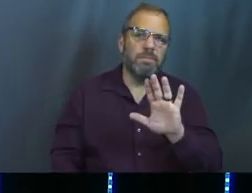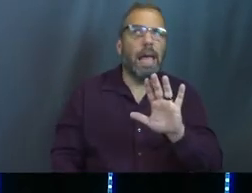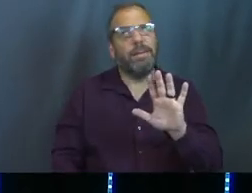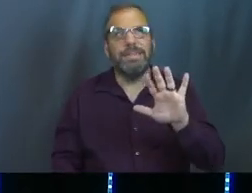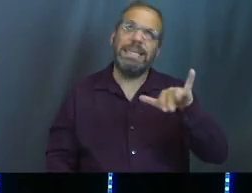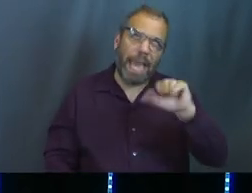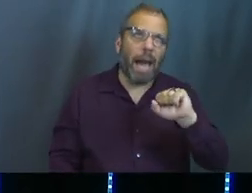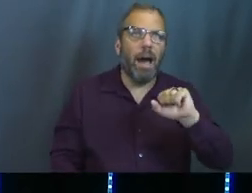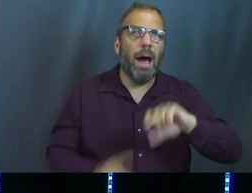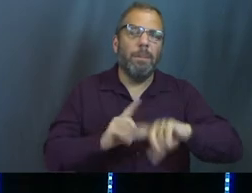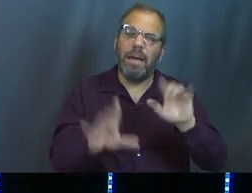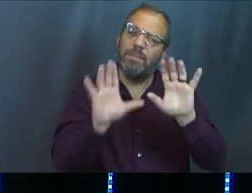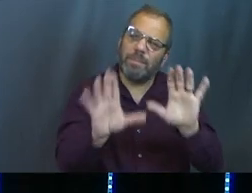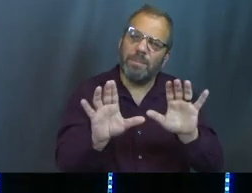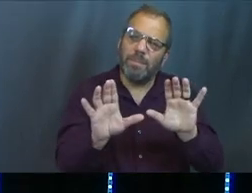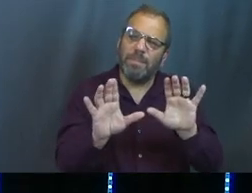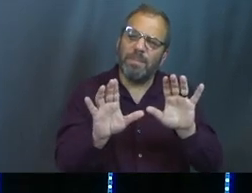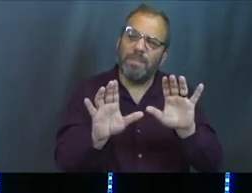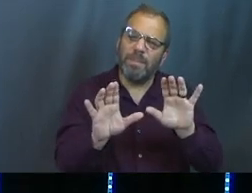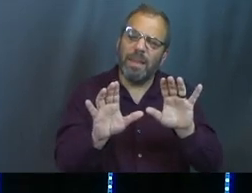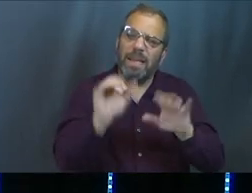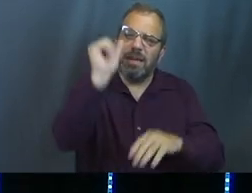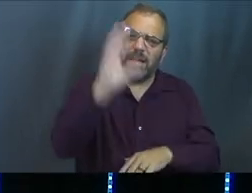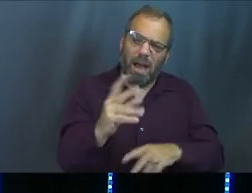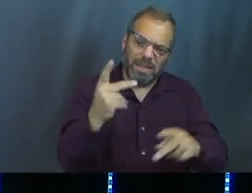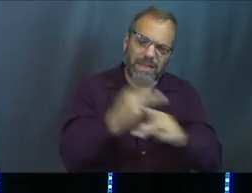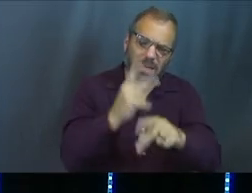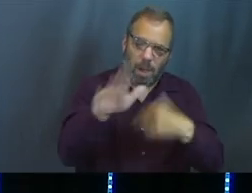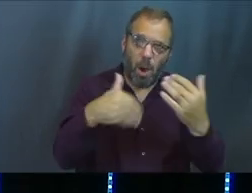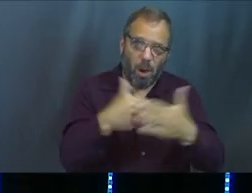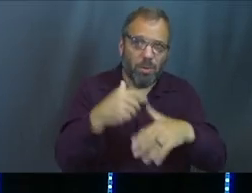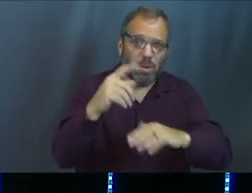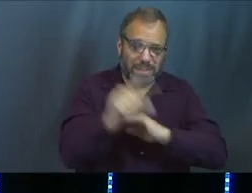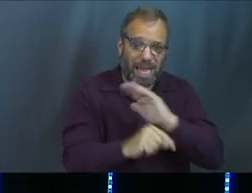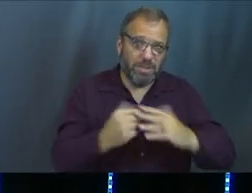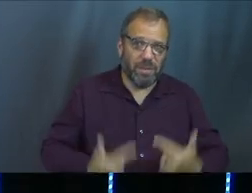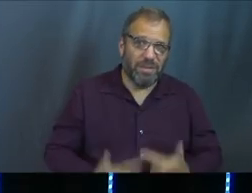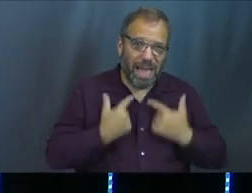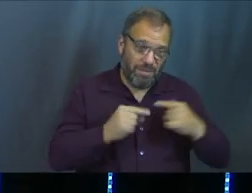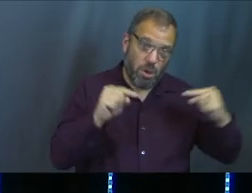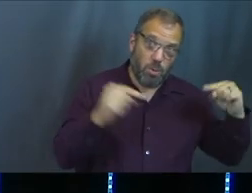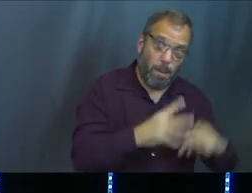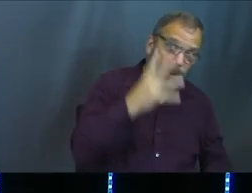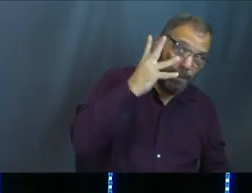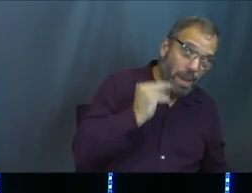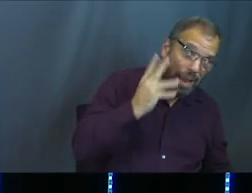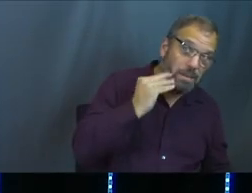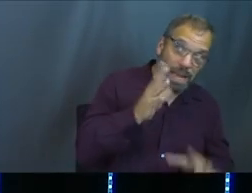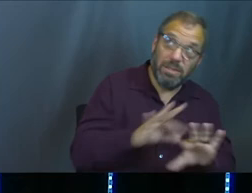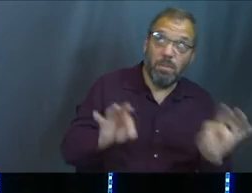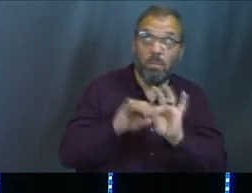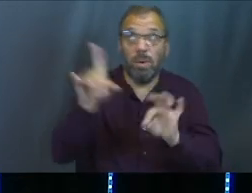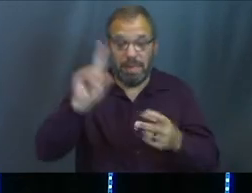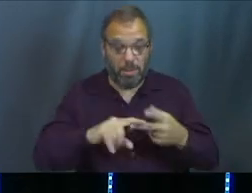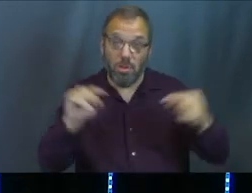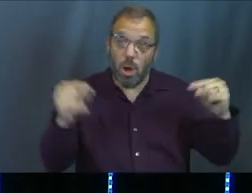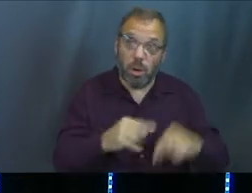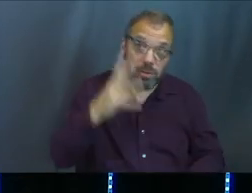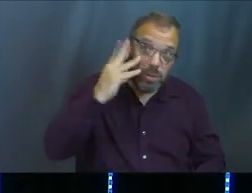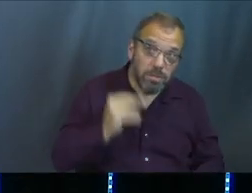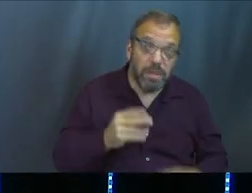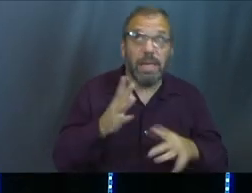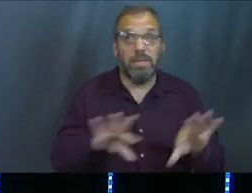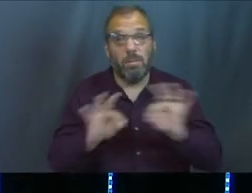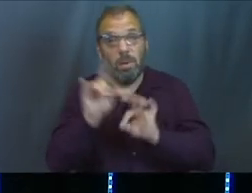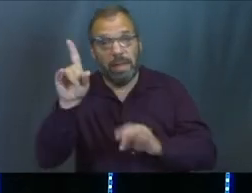It is. But at the same time, can I tell you that God cares about all those moments? The pain that you feel, it matters to him. The hurt that you're